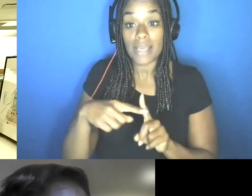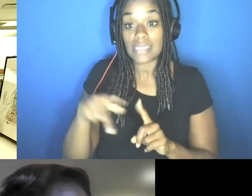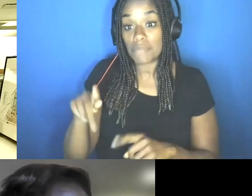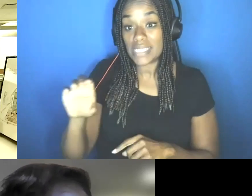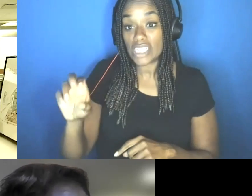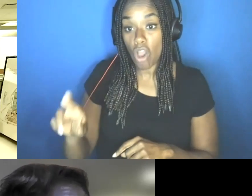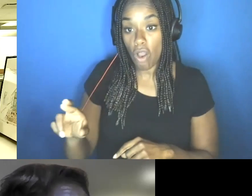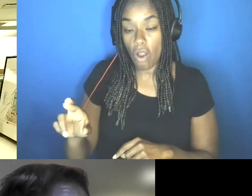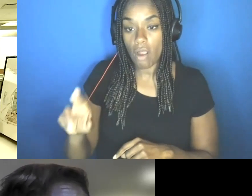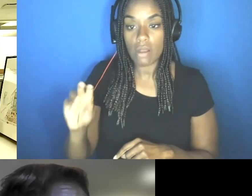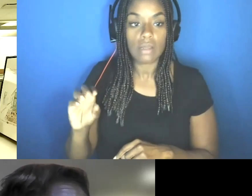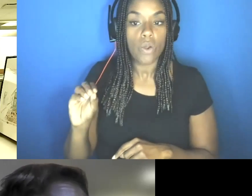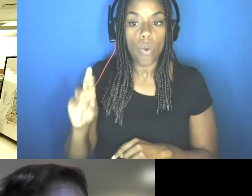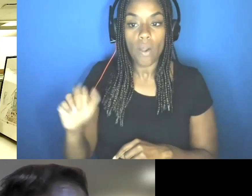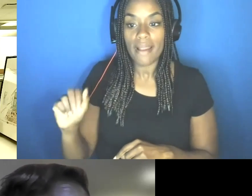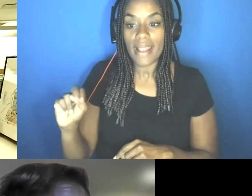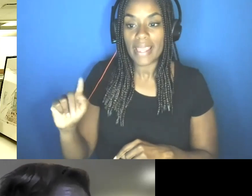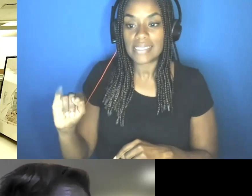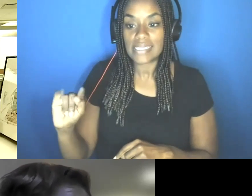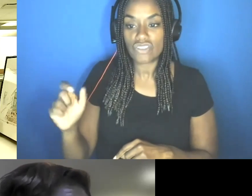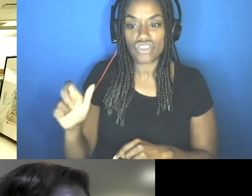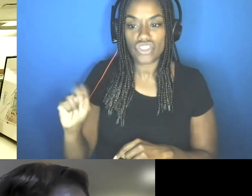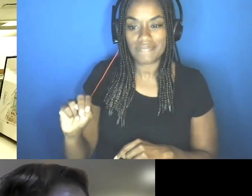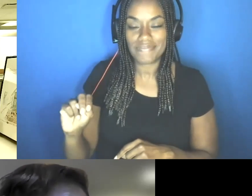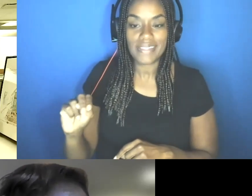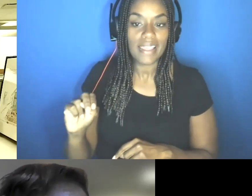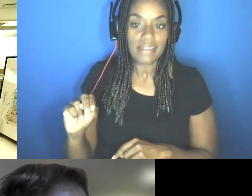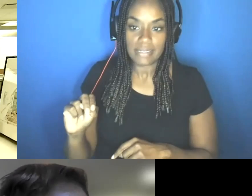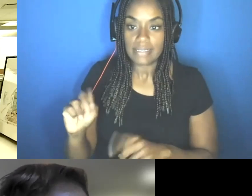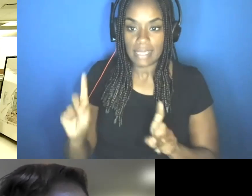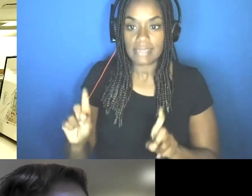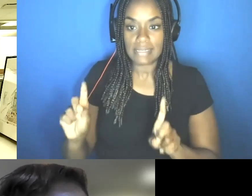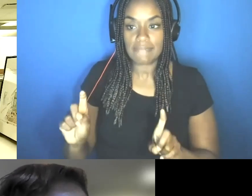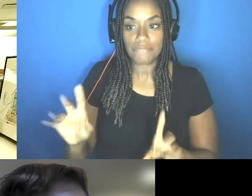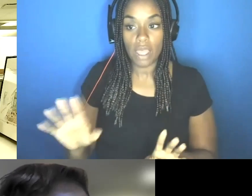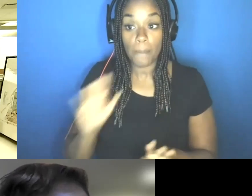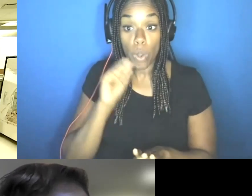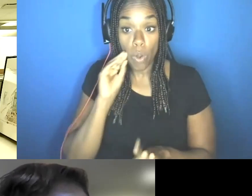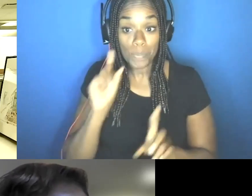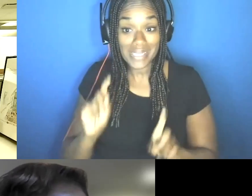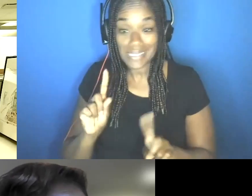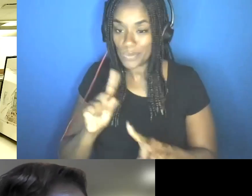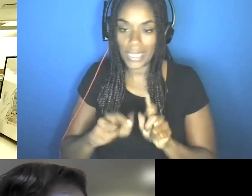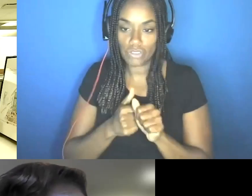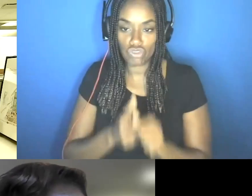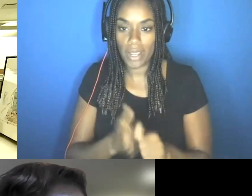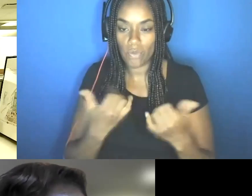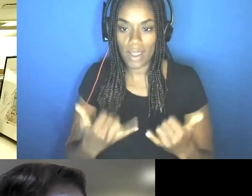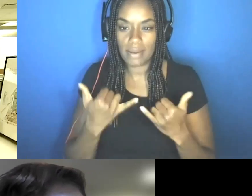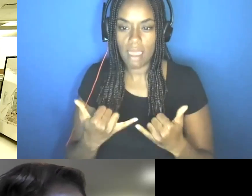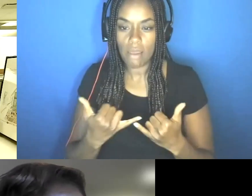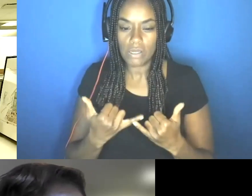antigen tests. We're not able to track at home tests at the moment. So, um, we may need to dig a little more